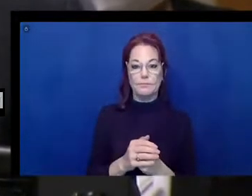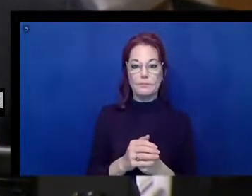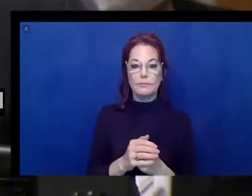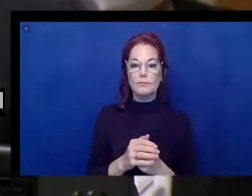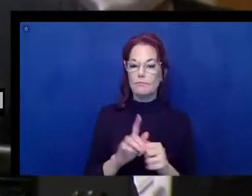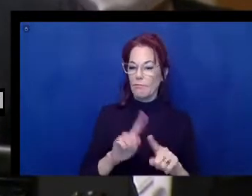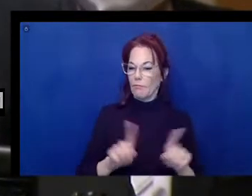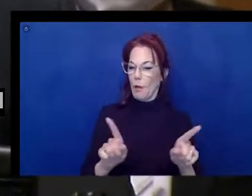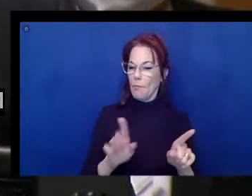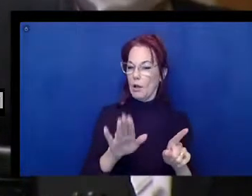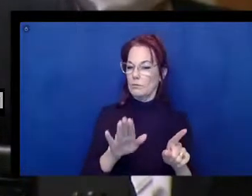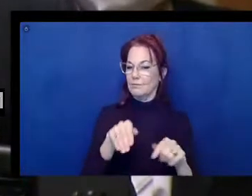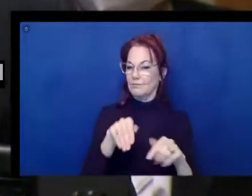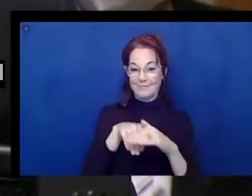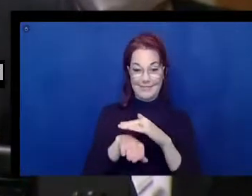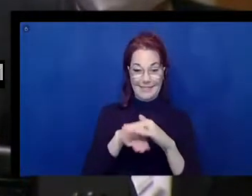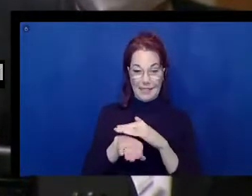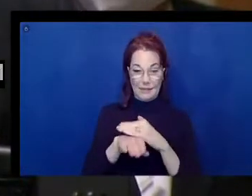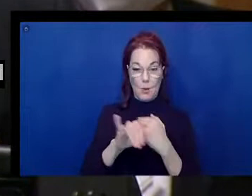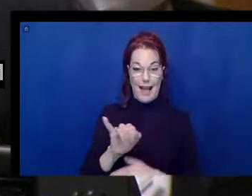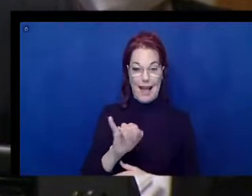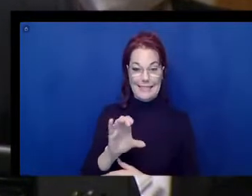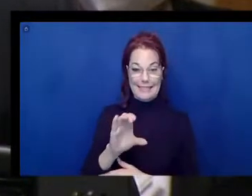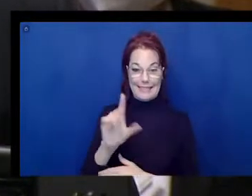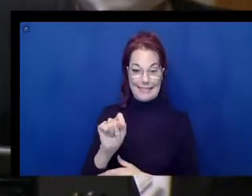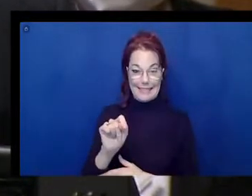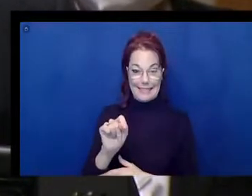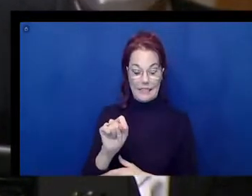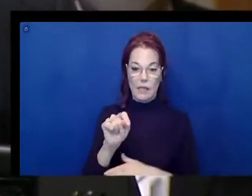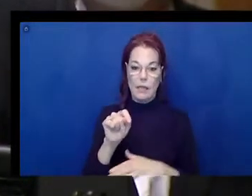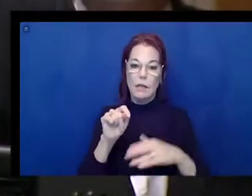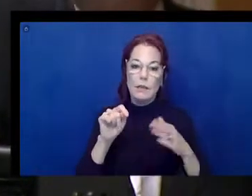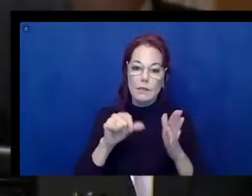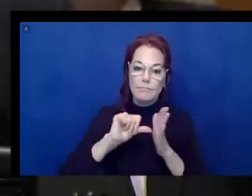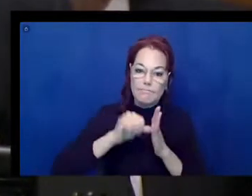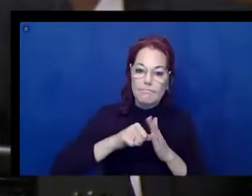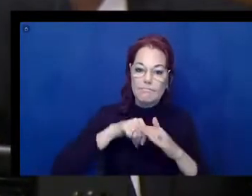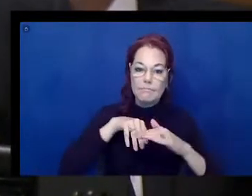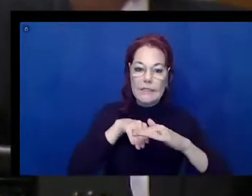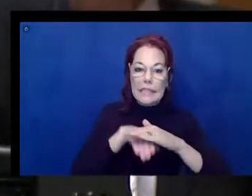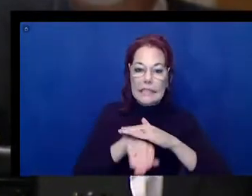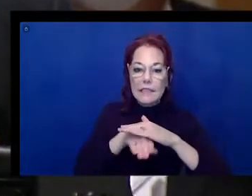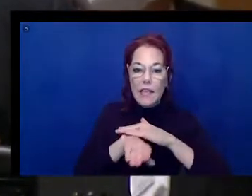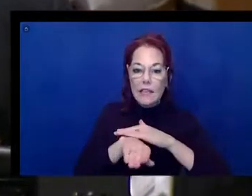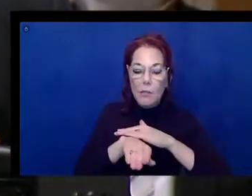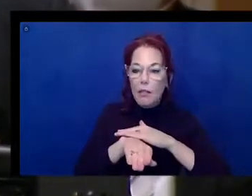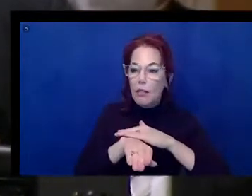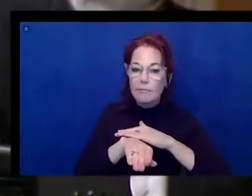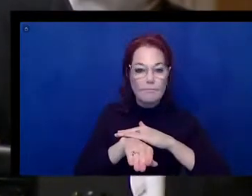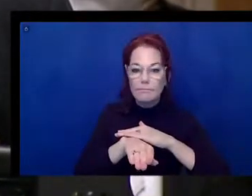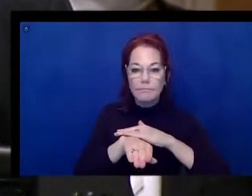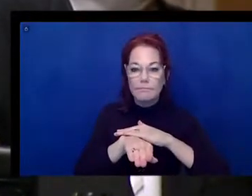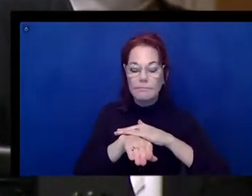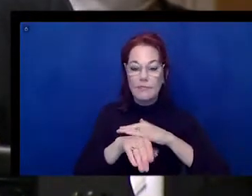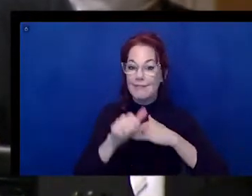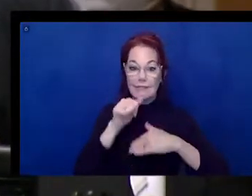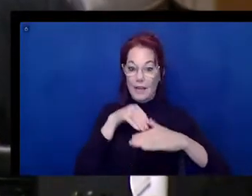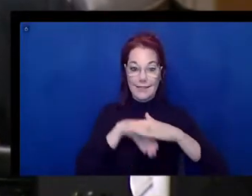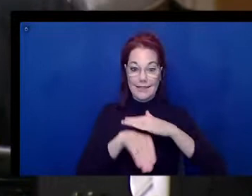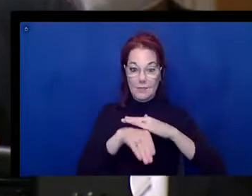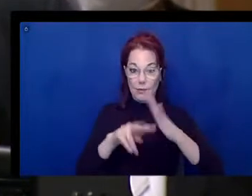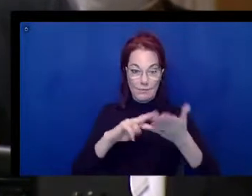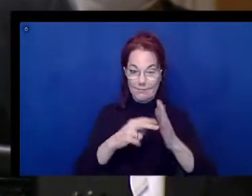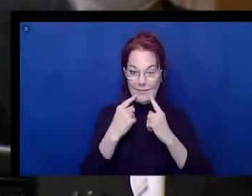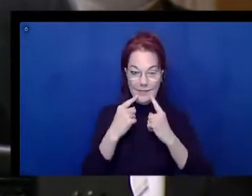again, the accessible ICT, and I mean accessible, not just information communications technology itself. If it's not accessible, it doesn't work. It